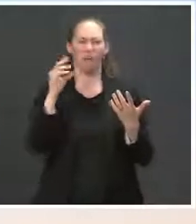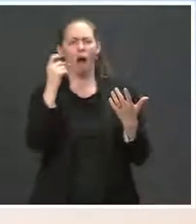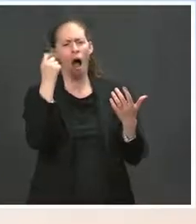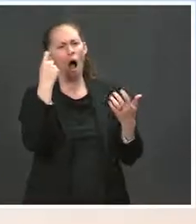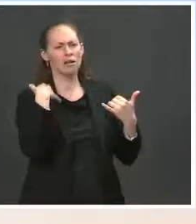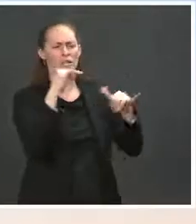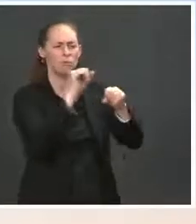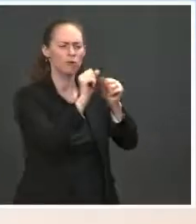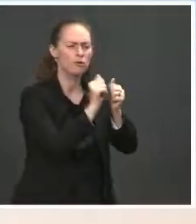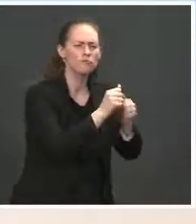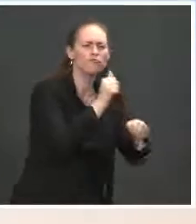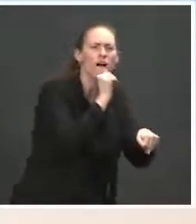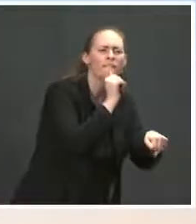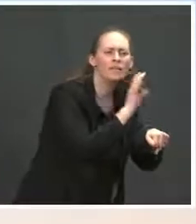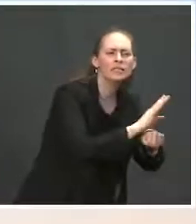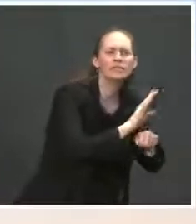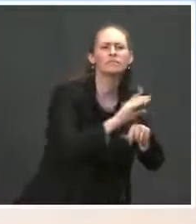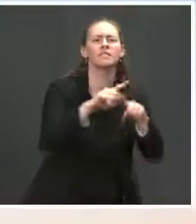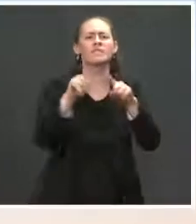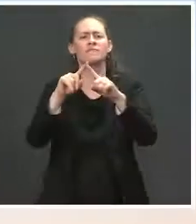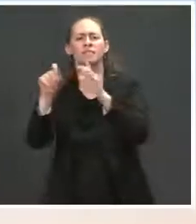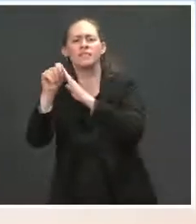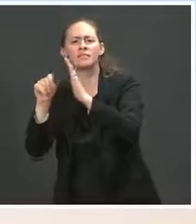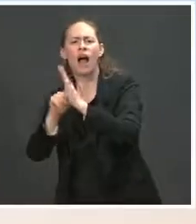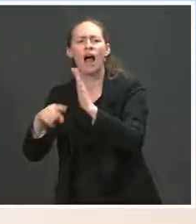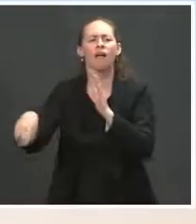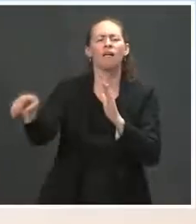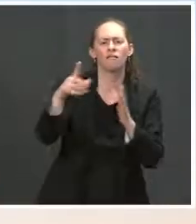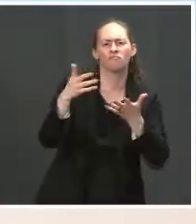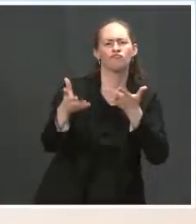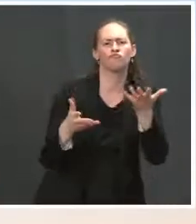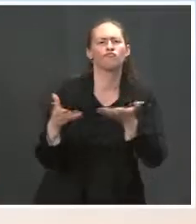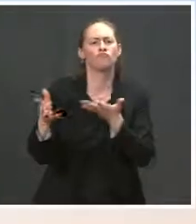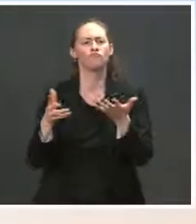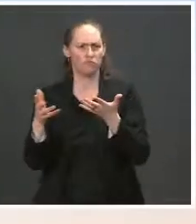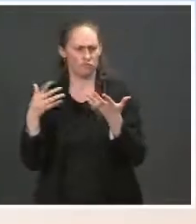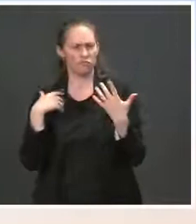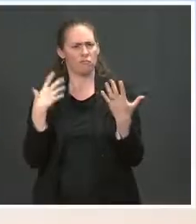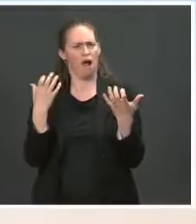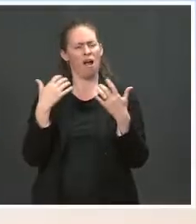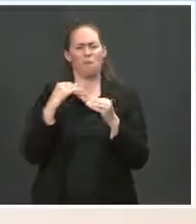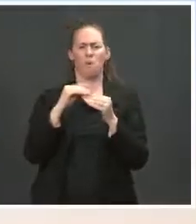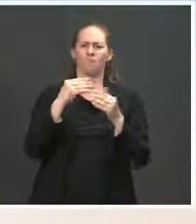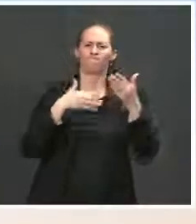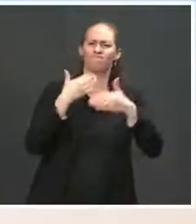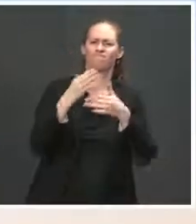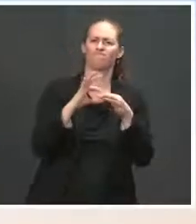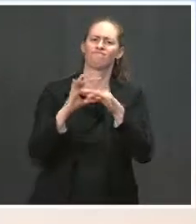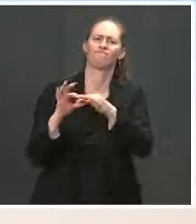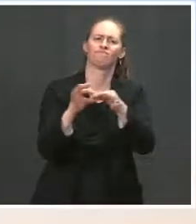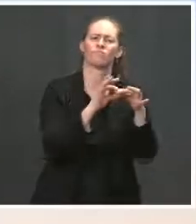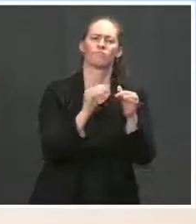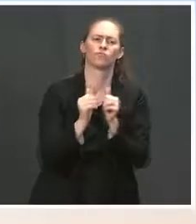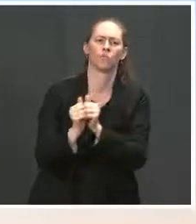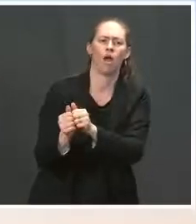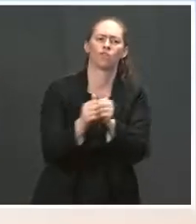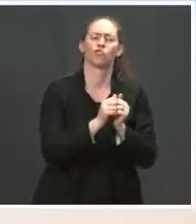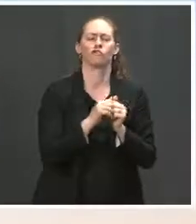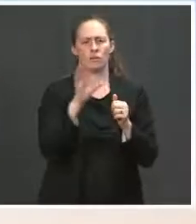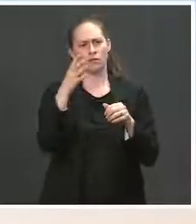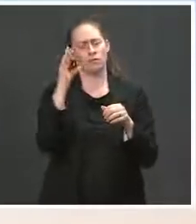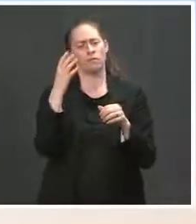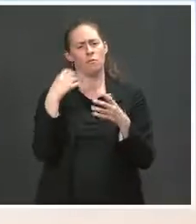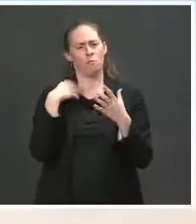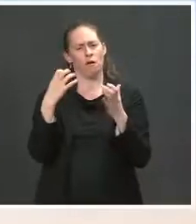states and localities to taking, continuing to take additional steps forward. But I'll also say that we have every intention of getting